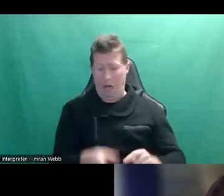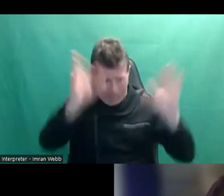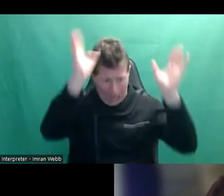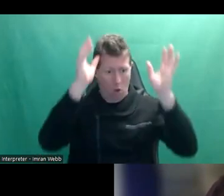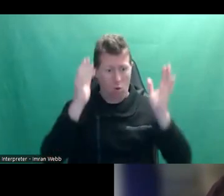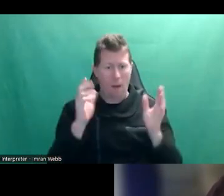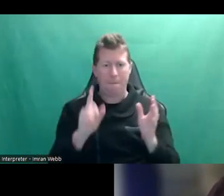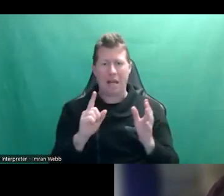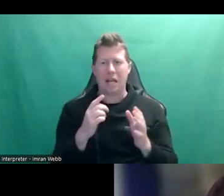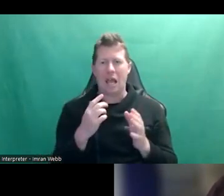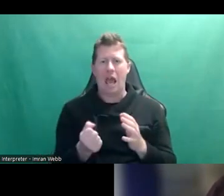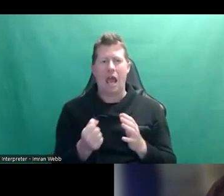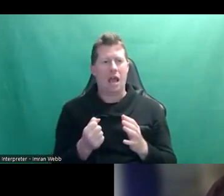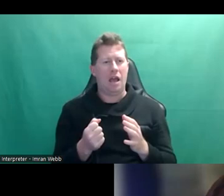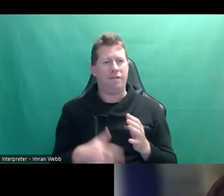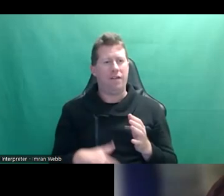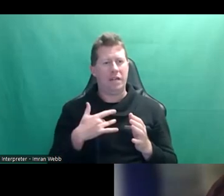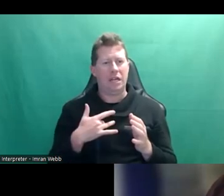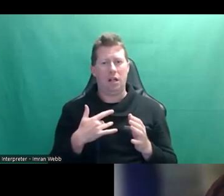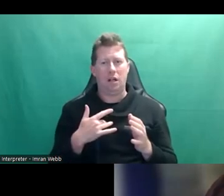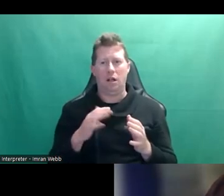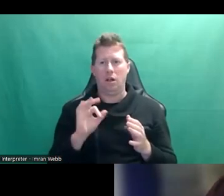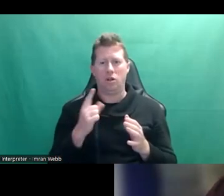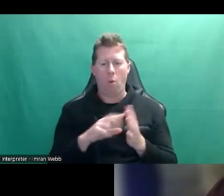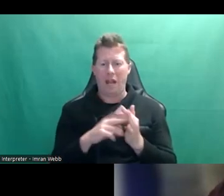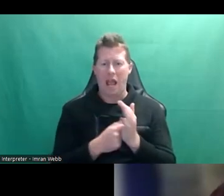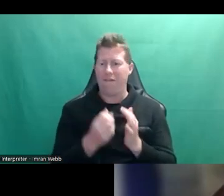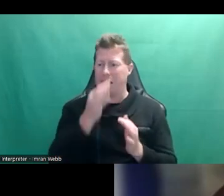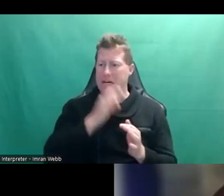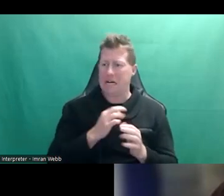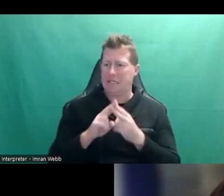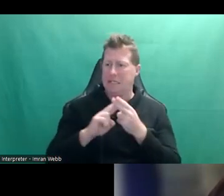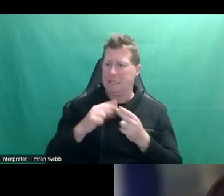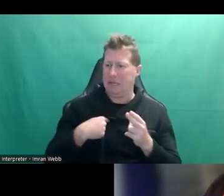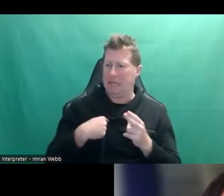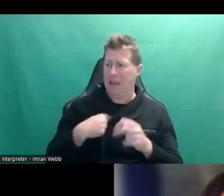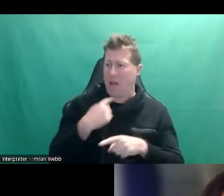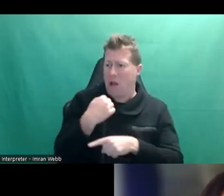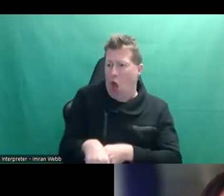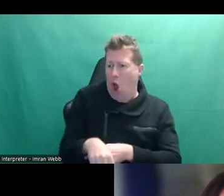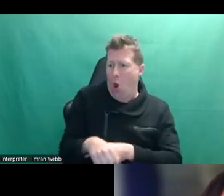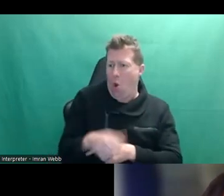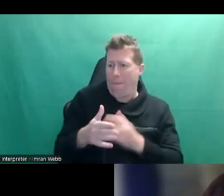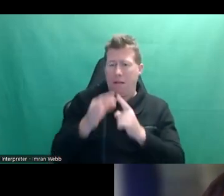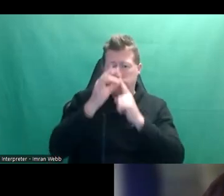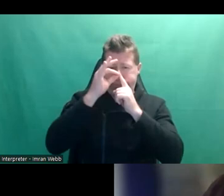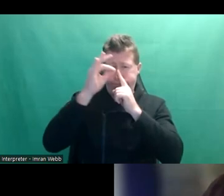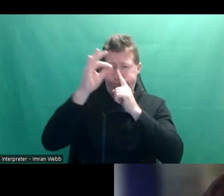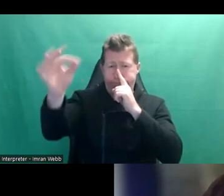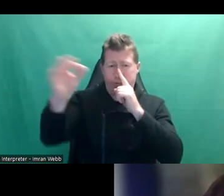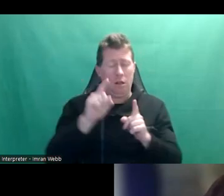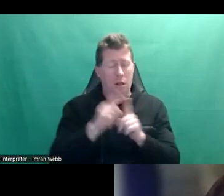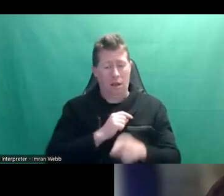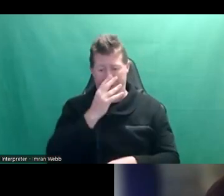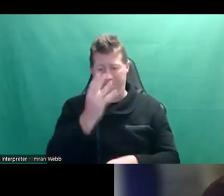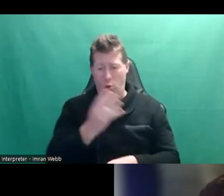of scarcity, like, no one's ever asked to kiss me before. If I say no this time, it could be another 14 years. I can't